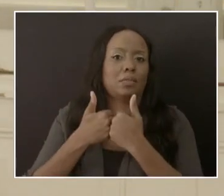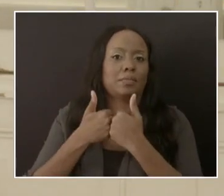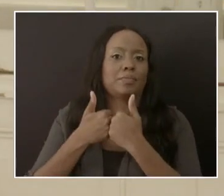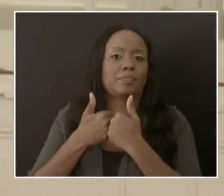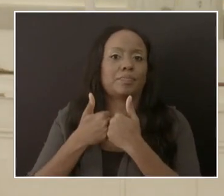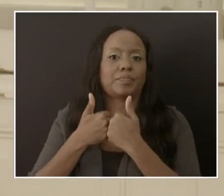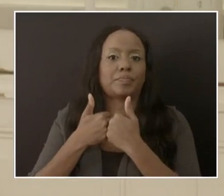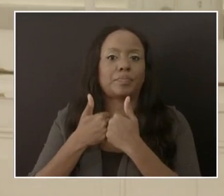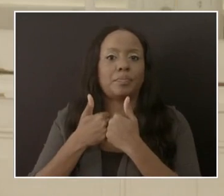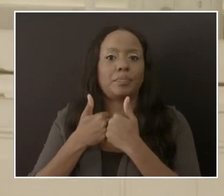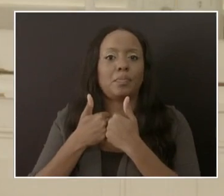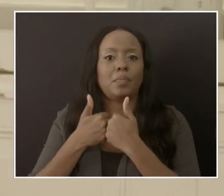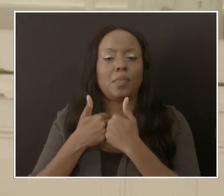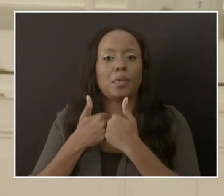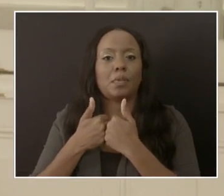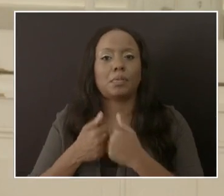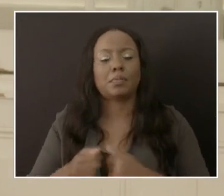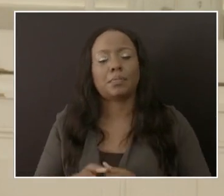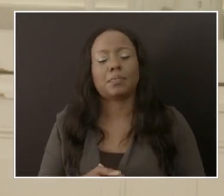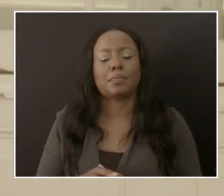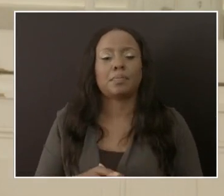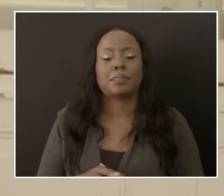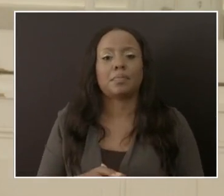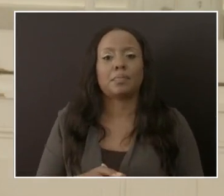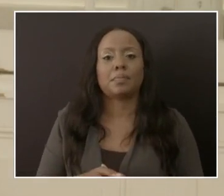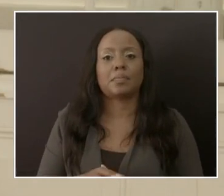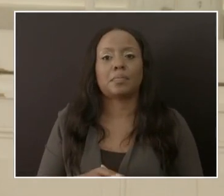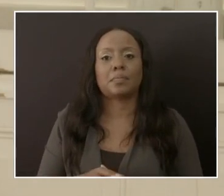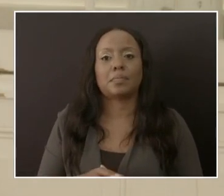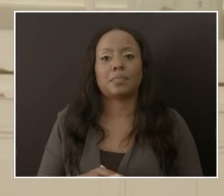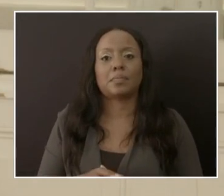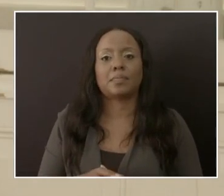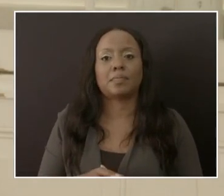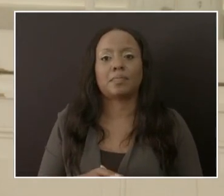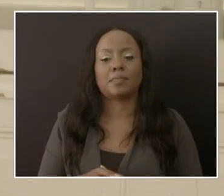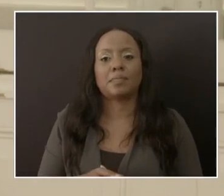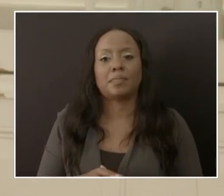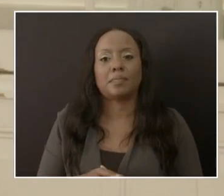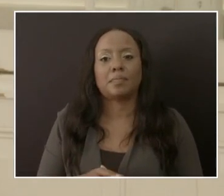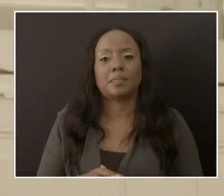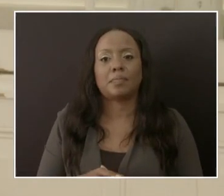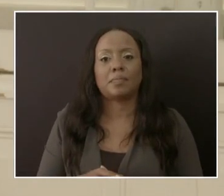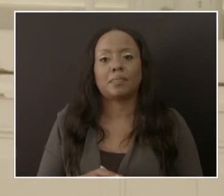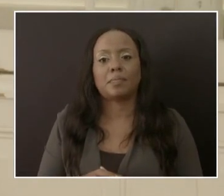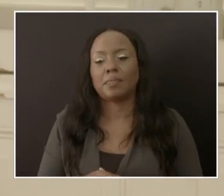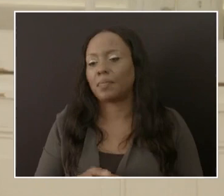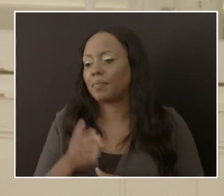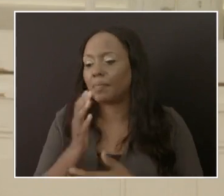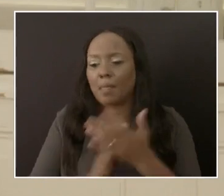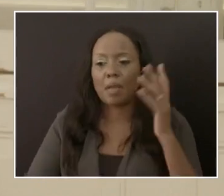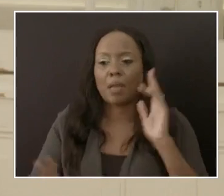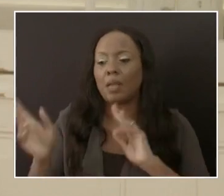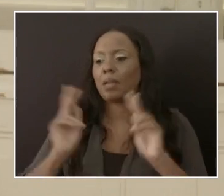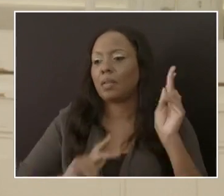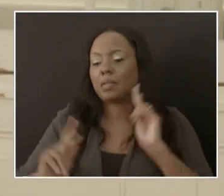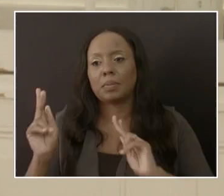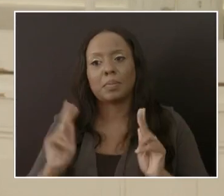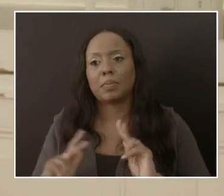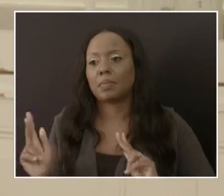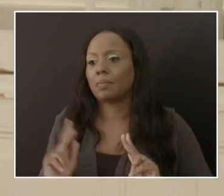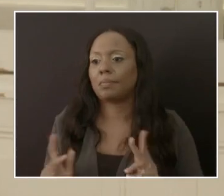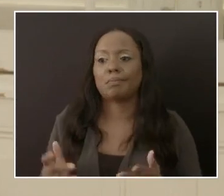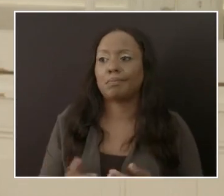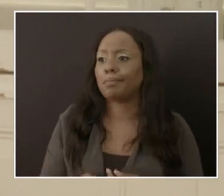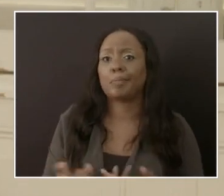the pandemic is the reluctance on certain members of the population to